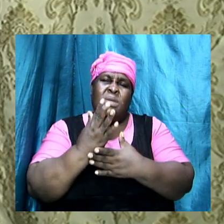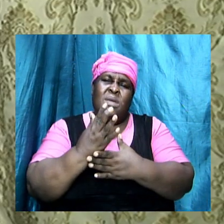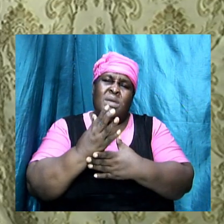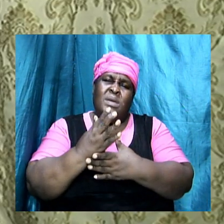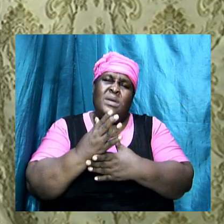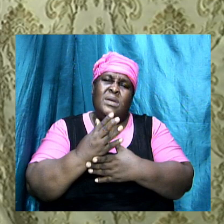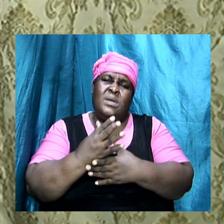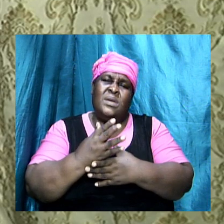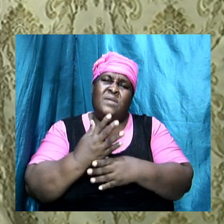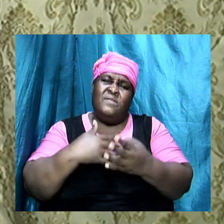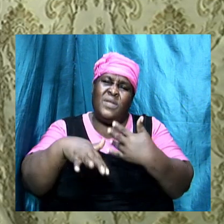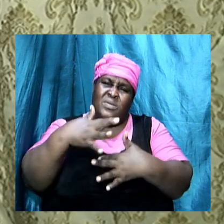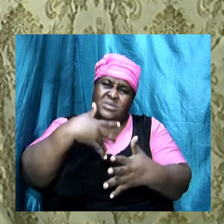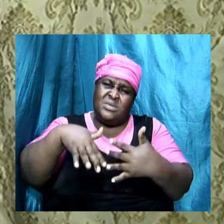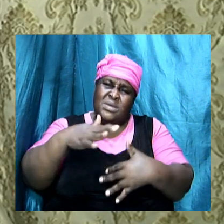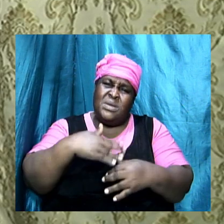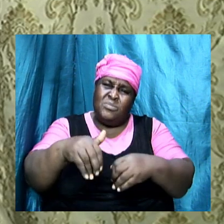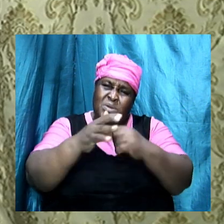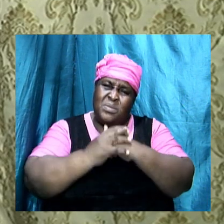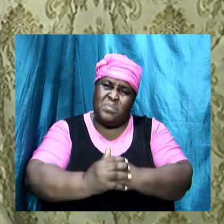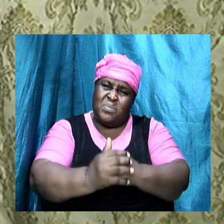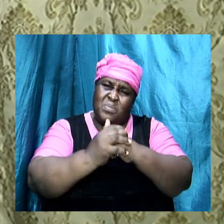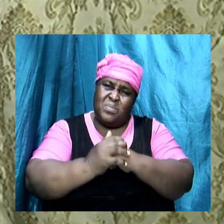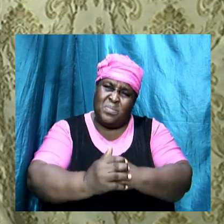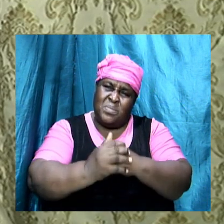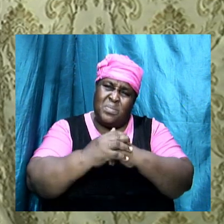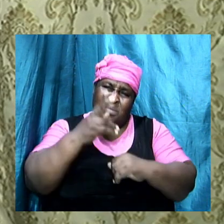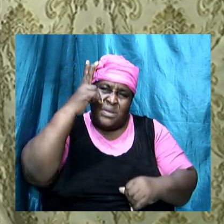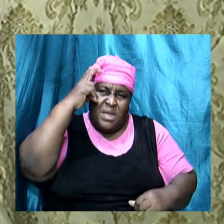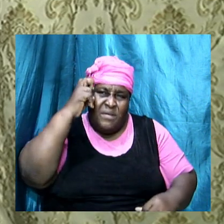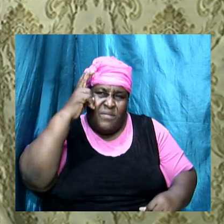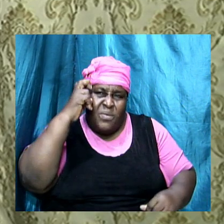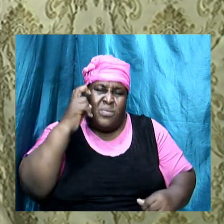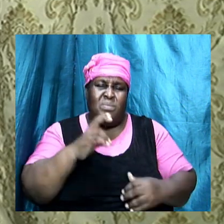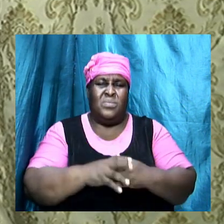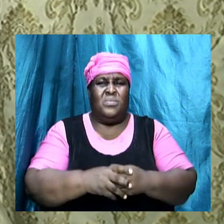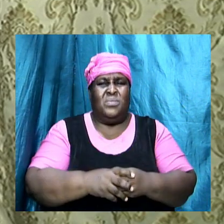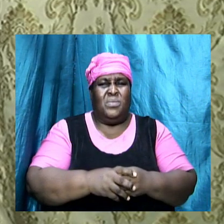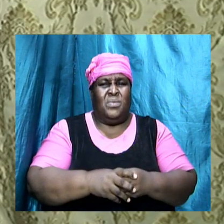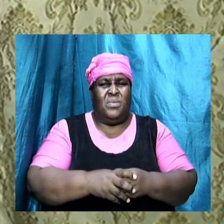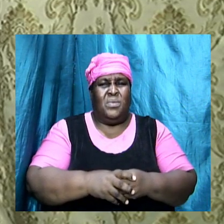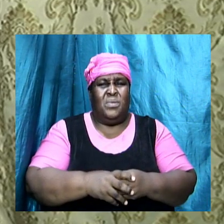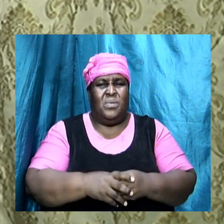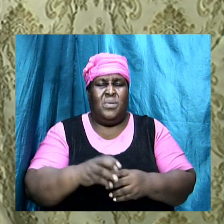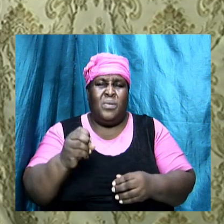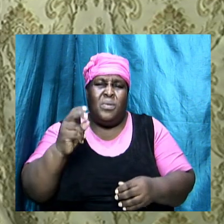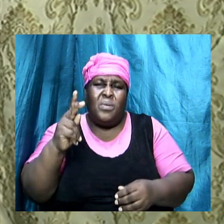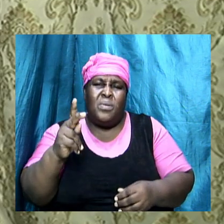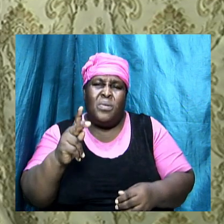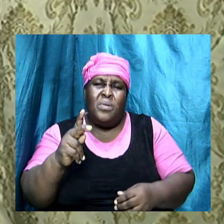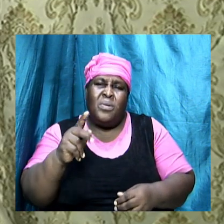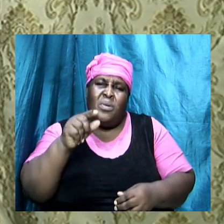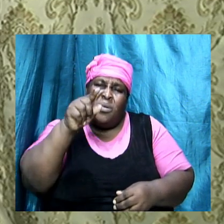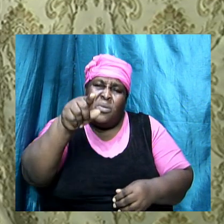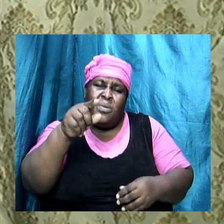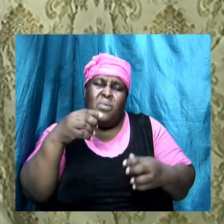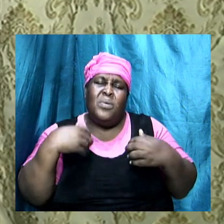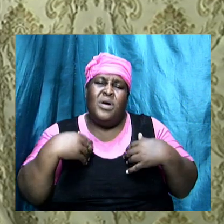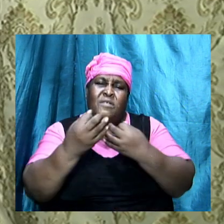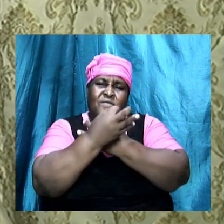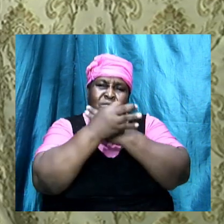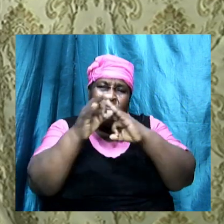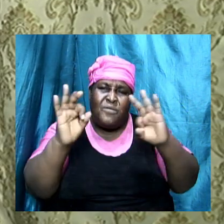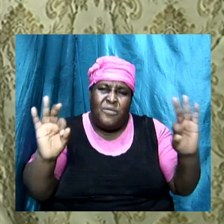that took place at this building it is okay you have freedom in Christ